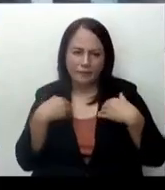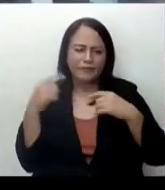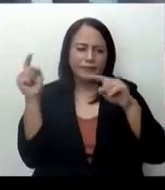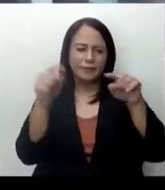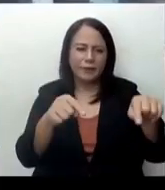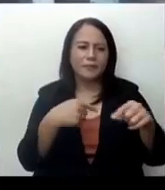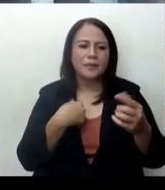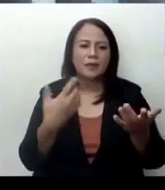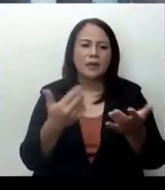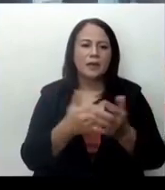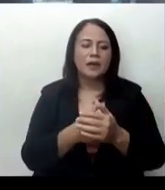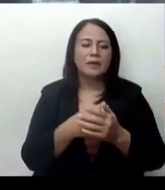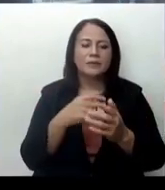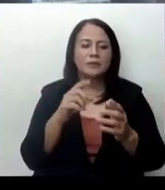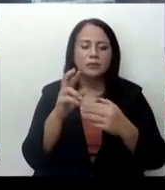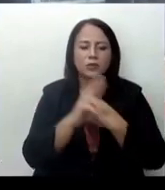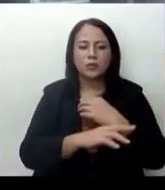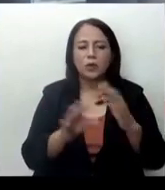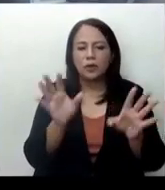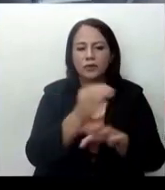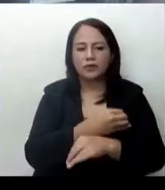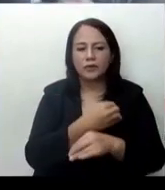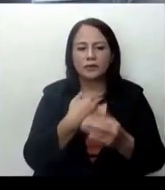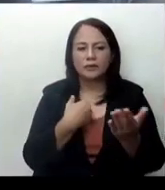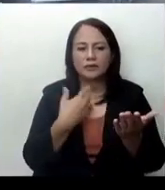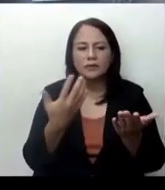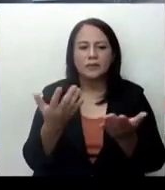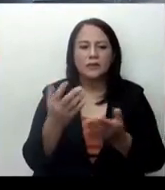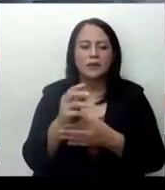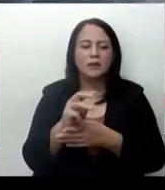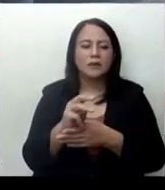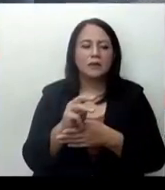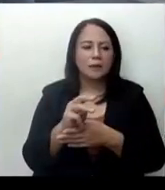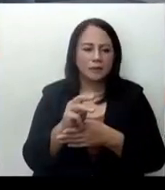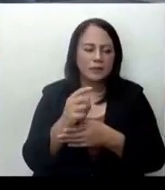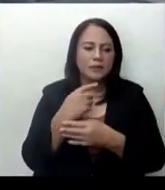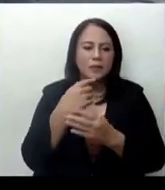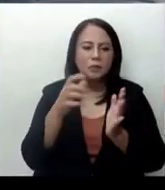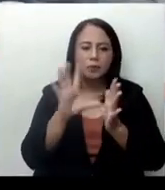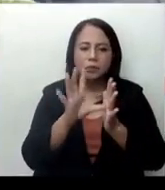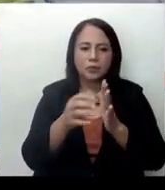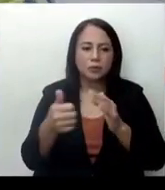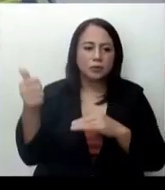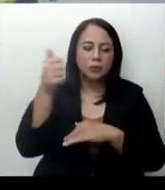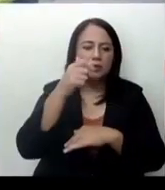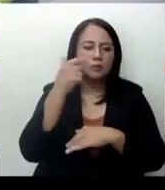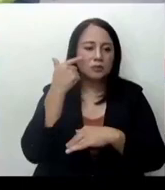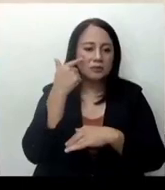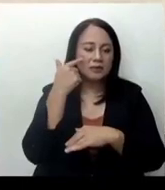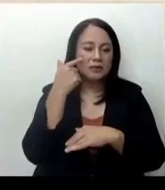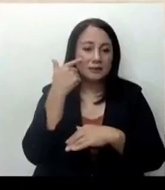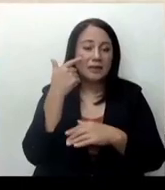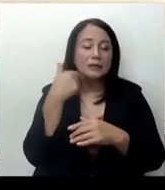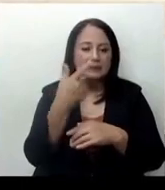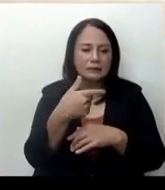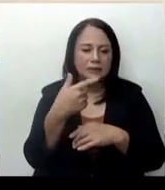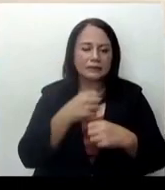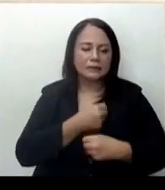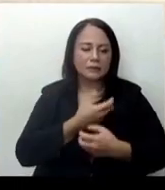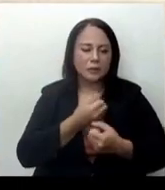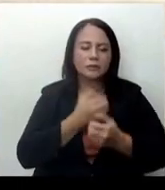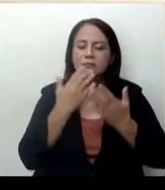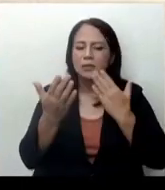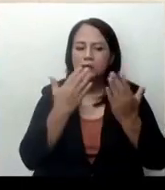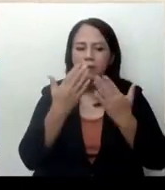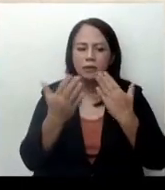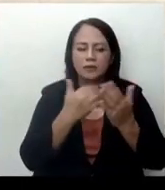Police Regional Office 9 in Camp Abendam here in Zamboanga City. Comelec Chairperson George Irwin Garcia expressed his gratitude to the